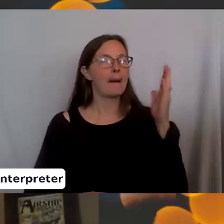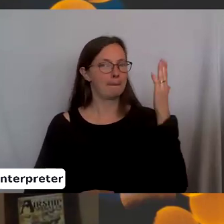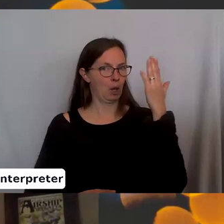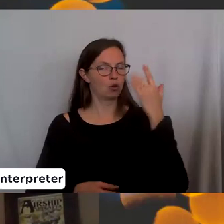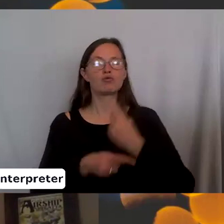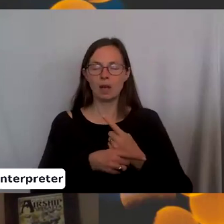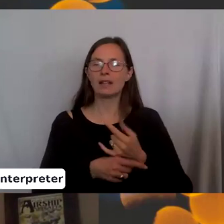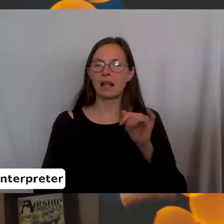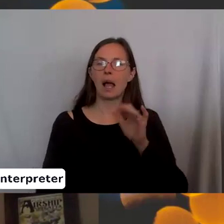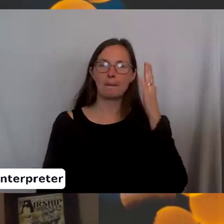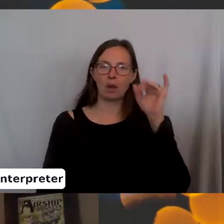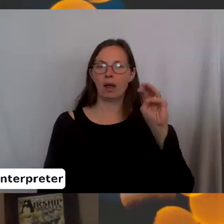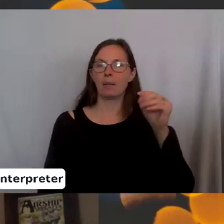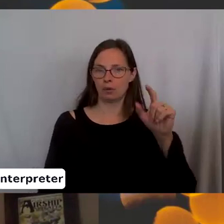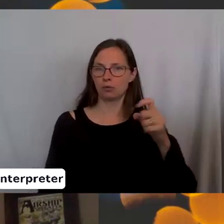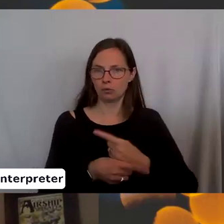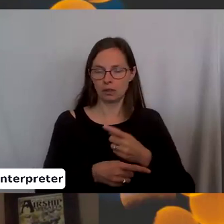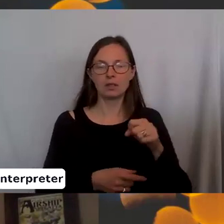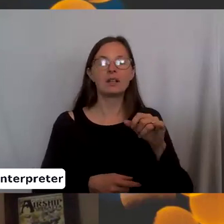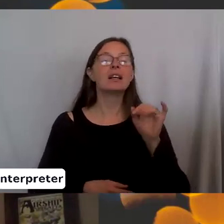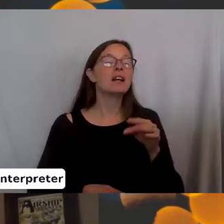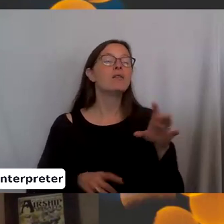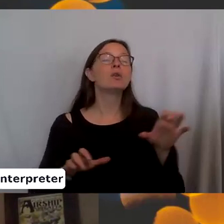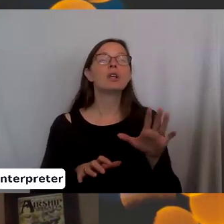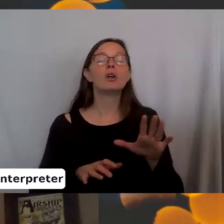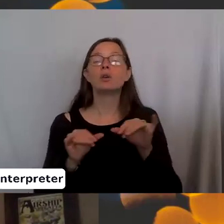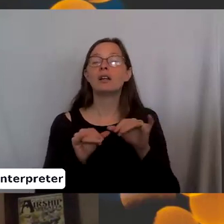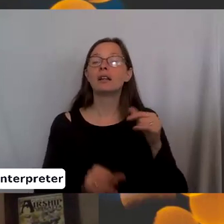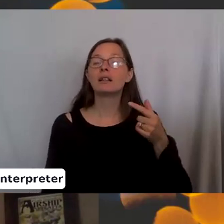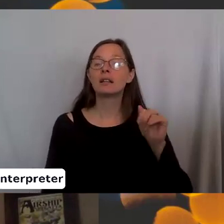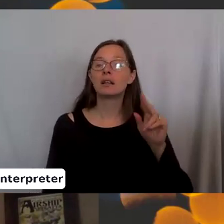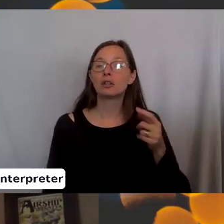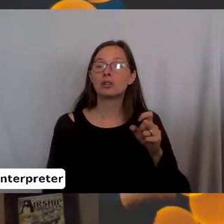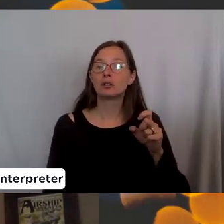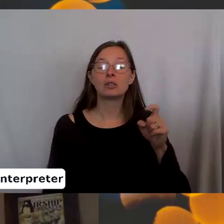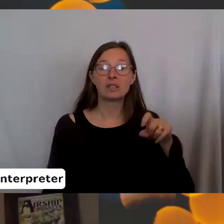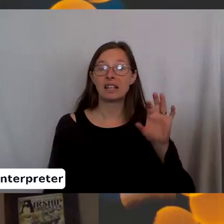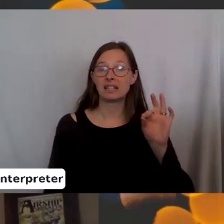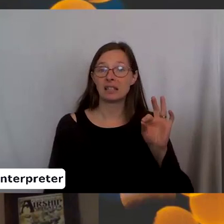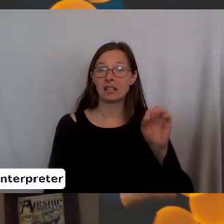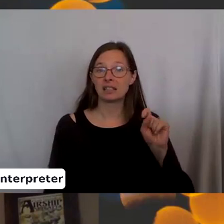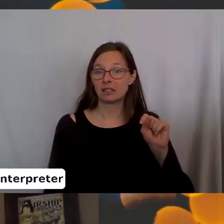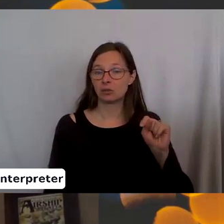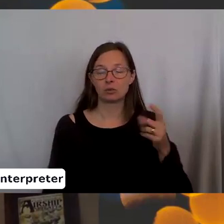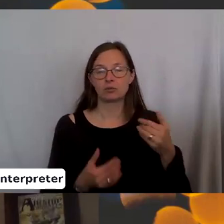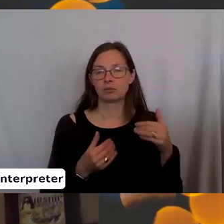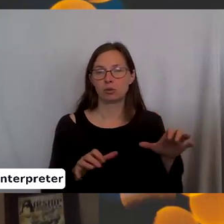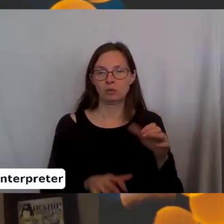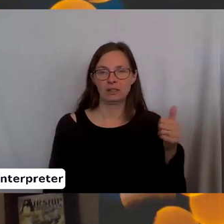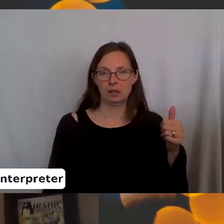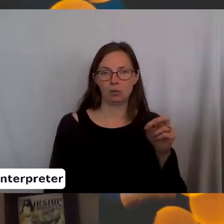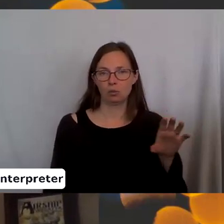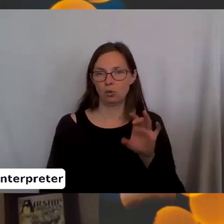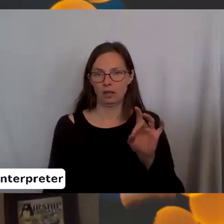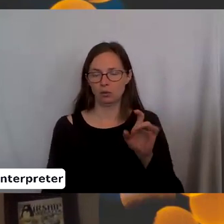exactly. So say you did your gauge and it says you need nine stitches. Just do 10 or eight so that you can